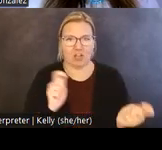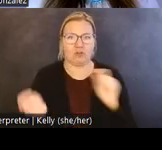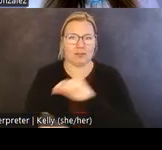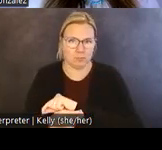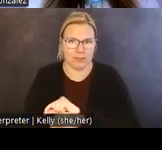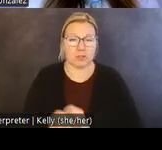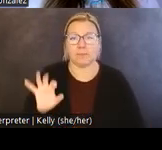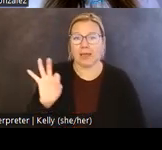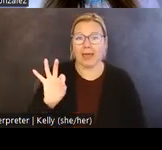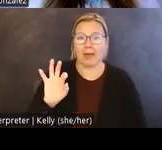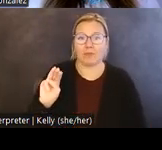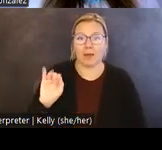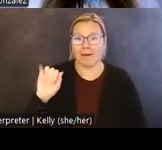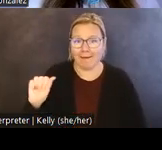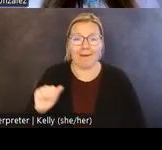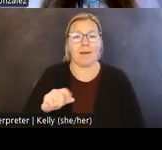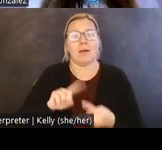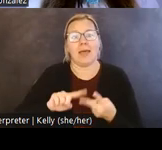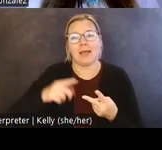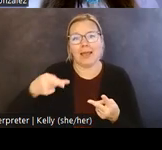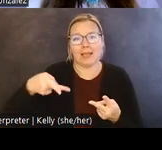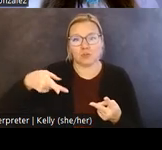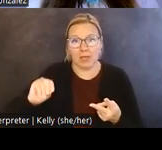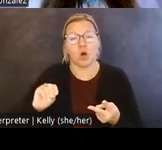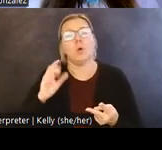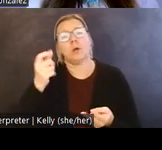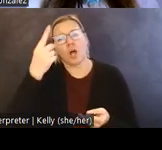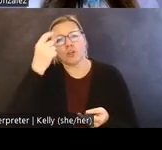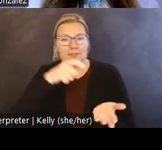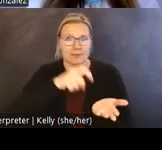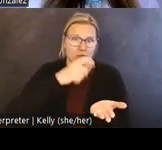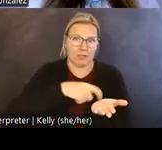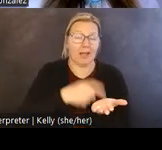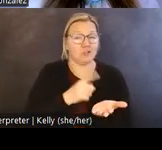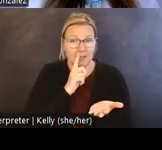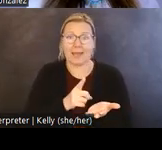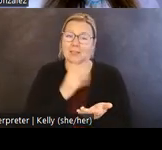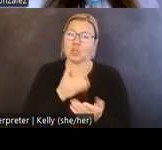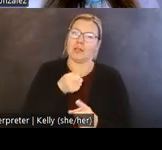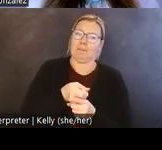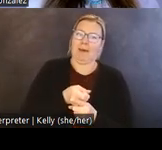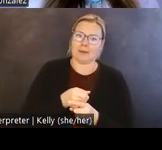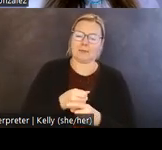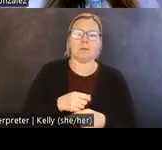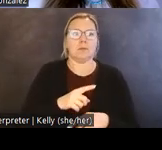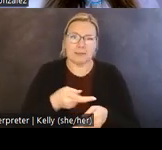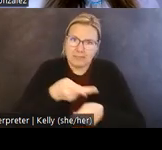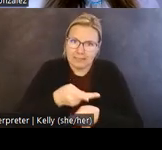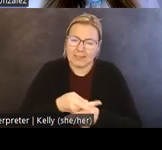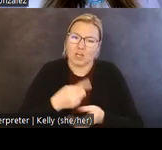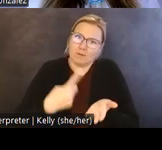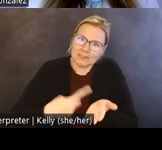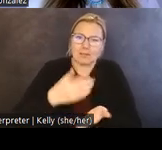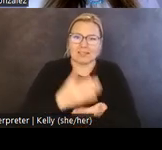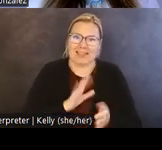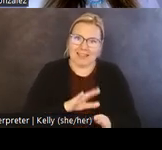FMIA and the Grand Ronde HPO believe that archaeology has a real world to play in addressing such silences in Indigenous history